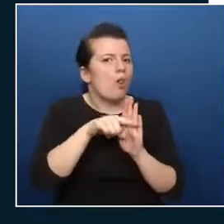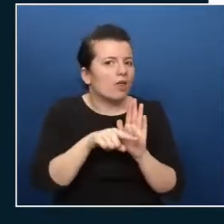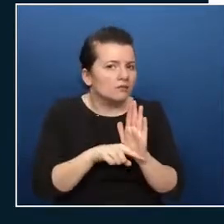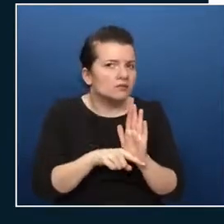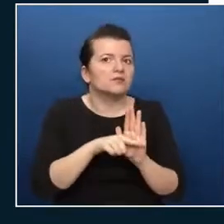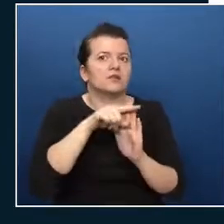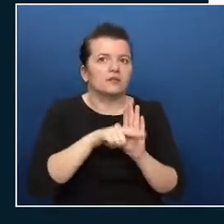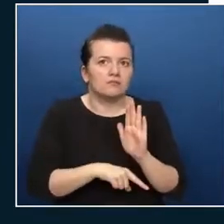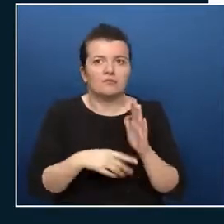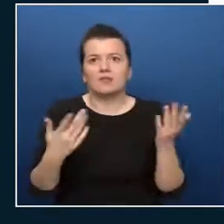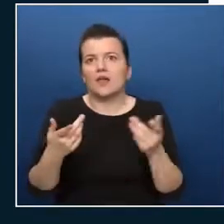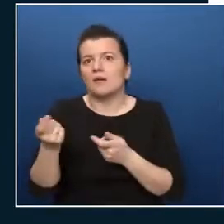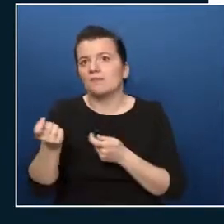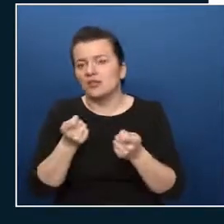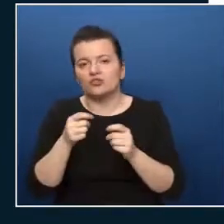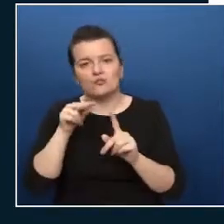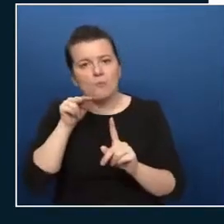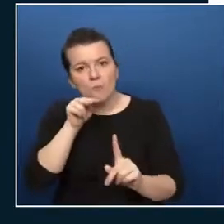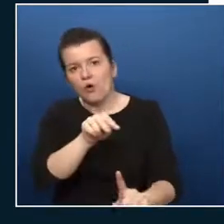about management and monitoring